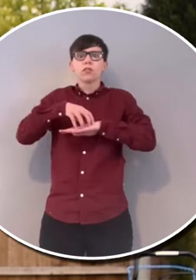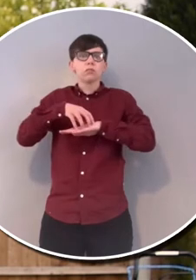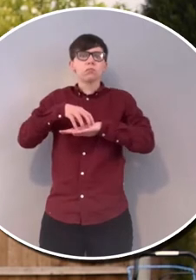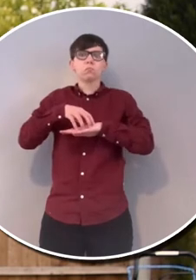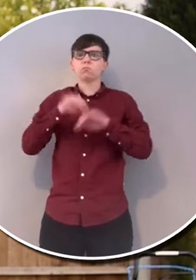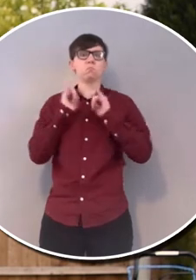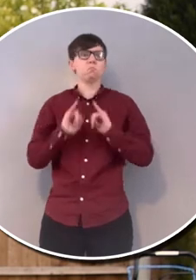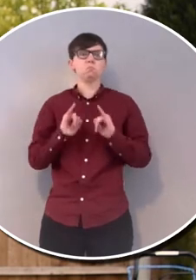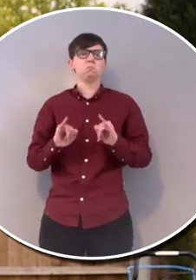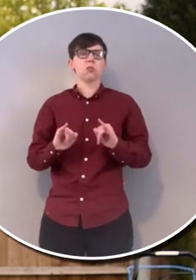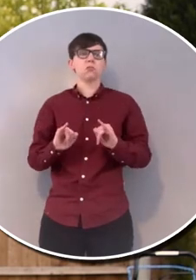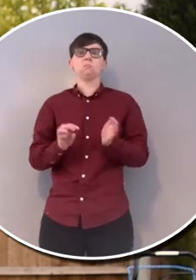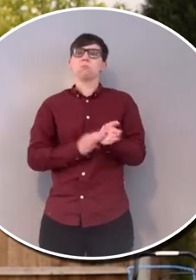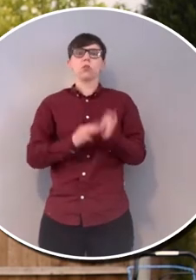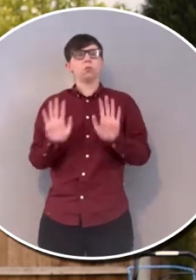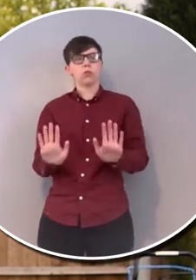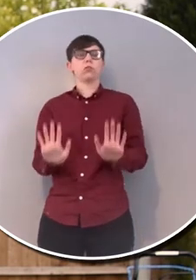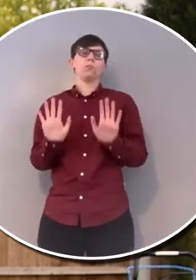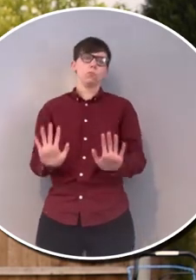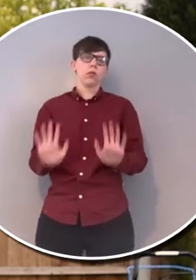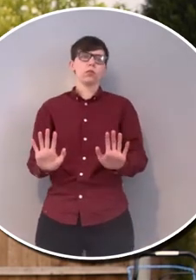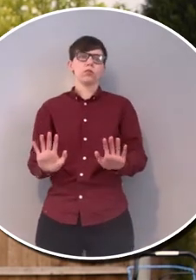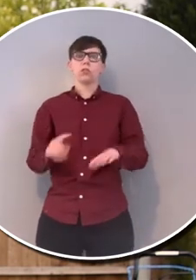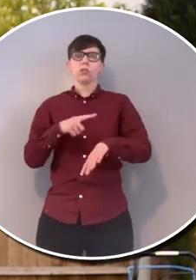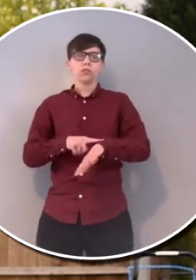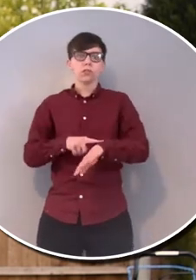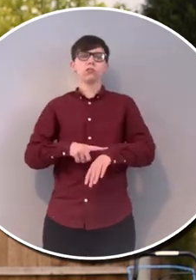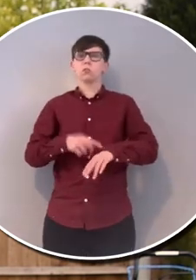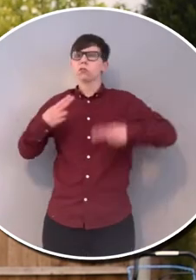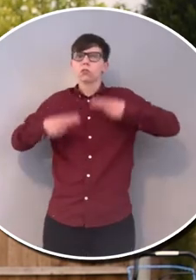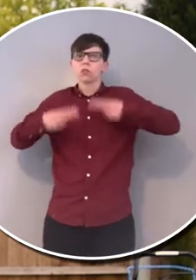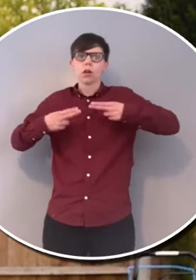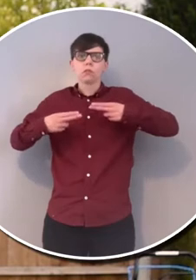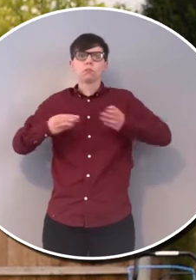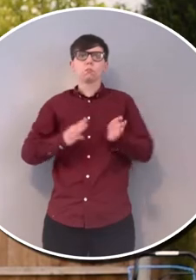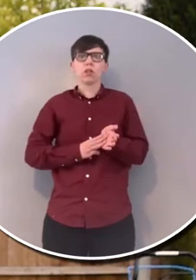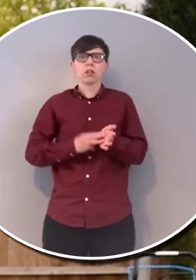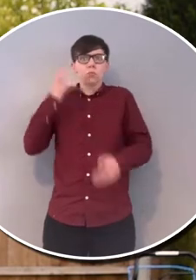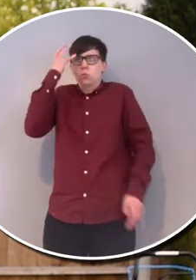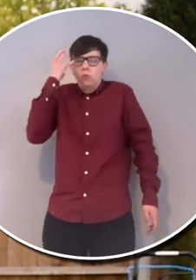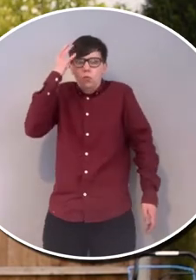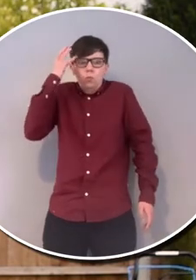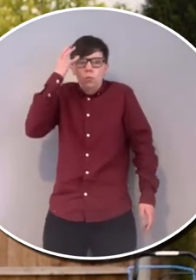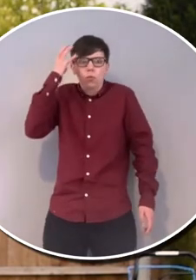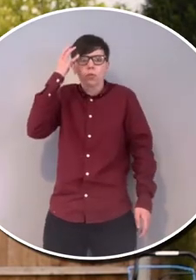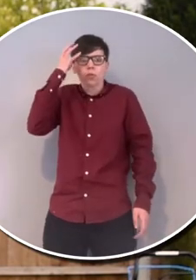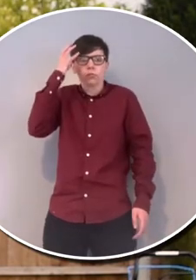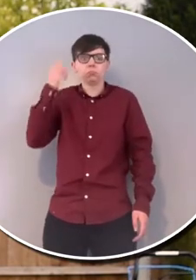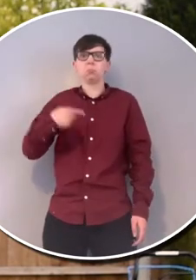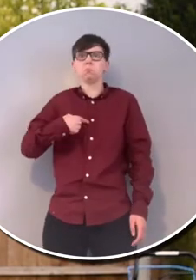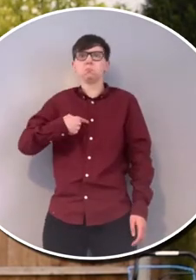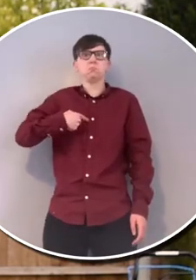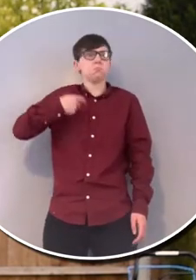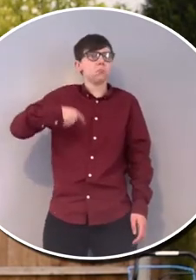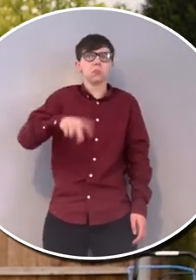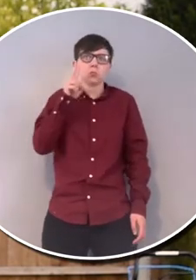waited and waited, but by the time it got to tea time, she was really worried about him, and said, I'm going to have to go out to find him.